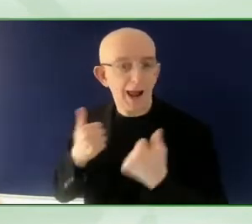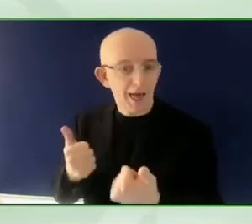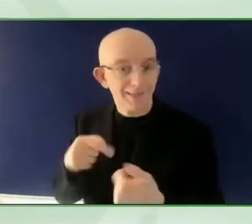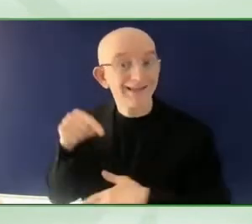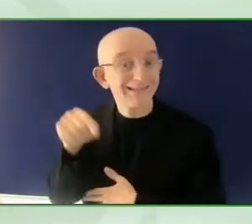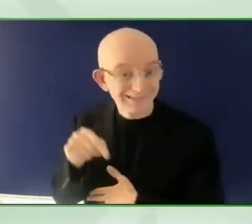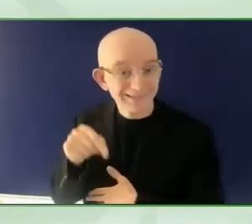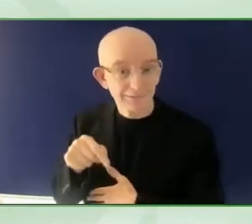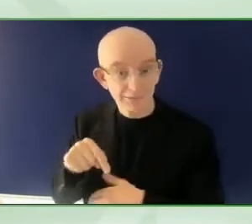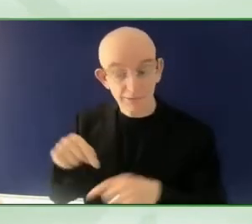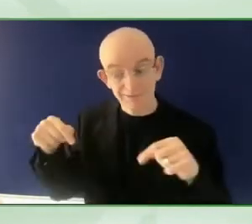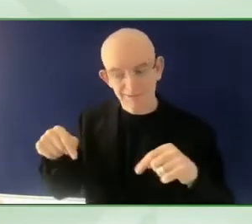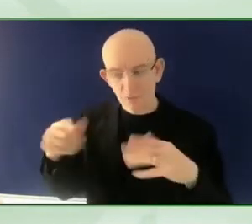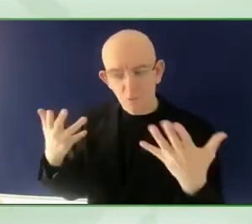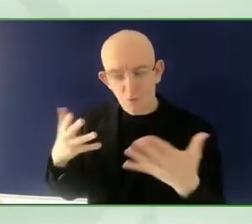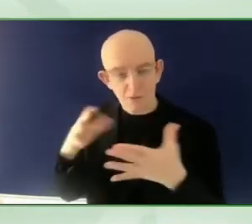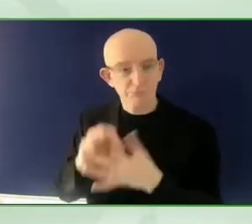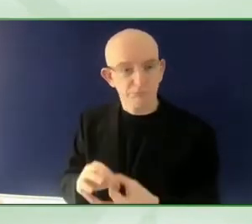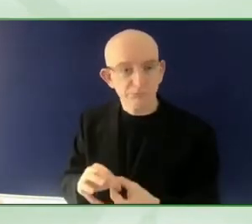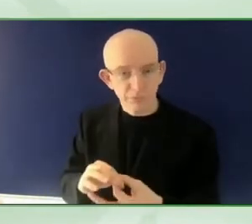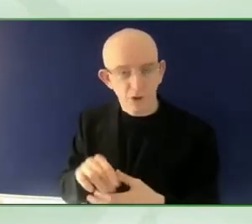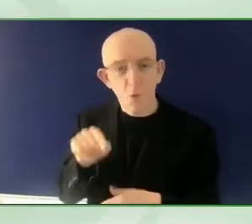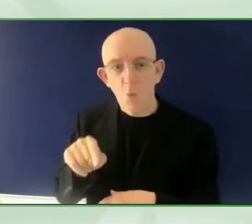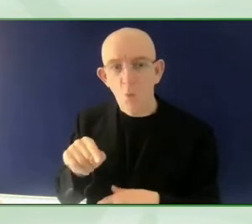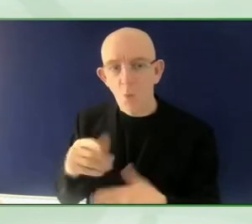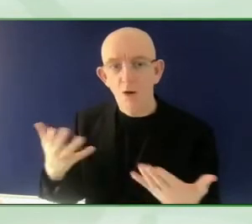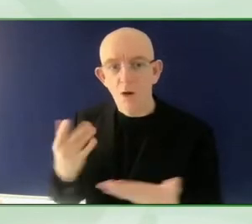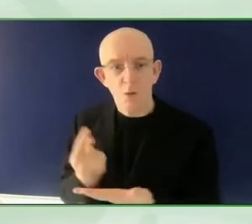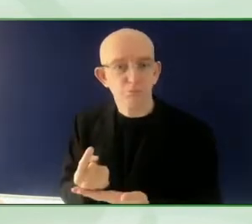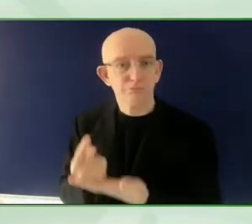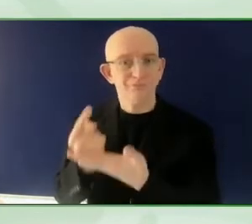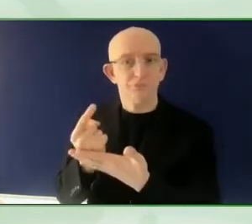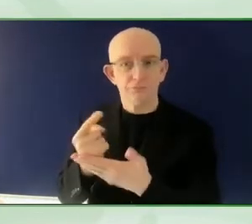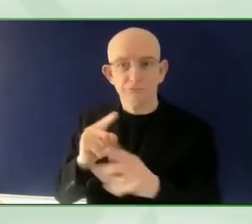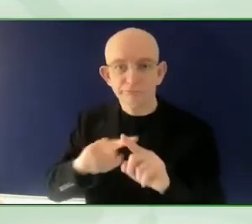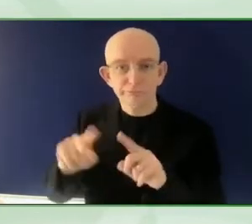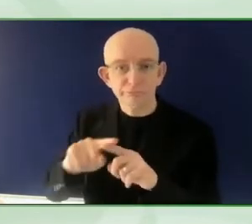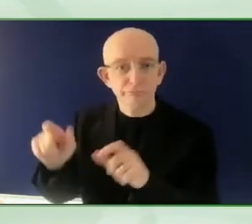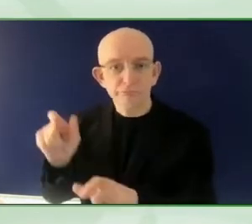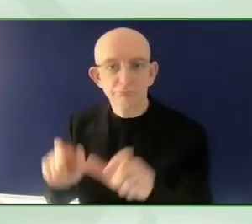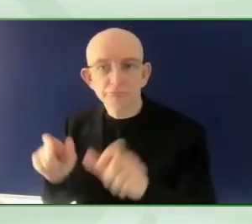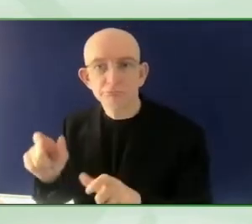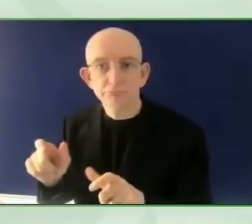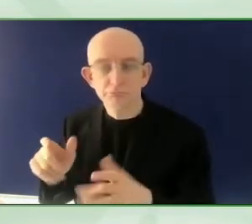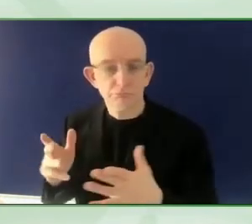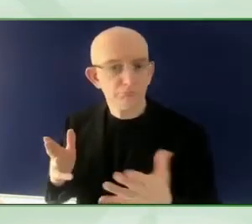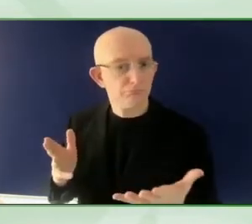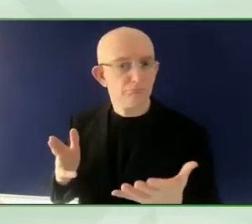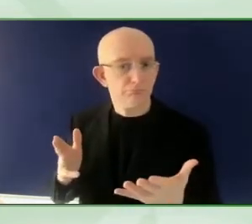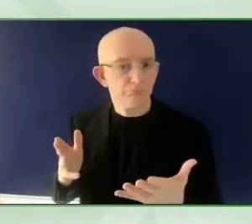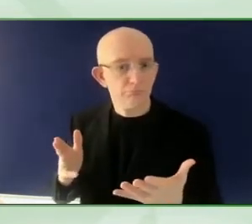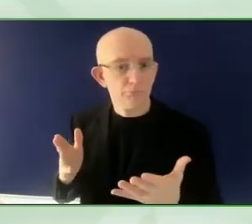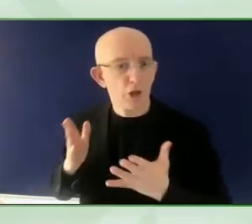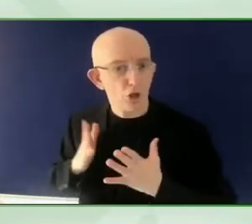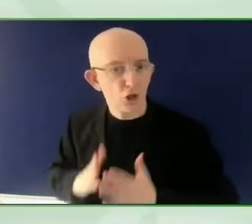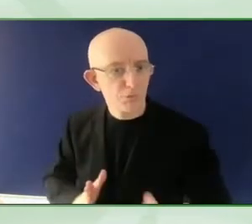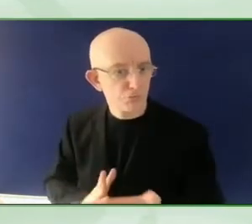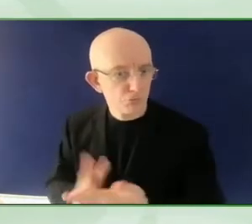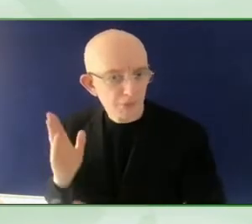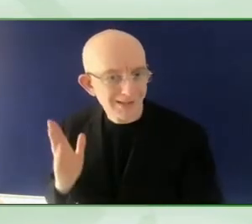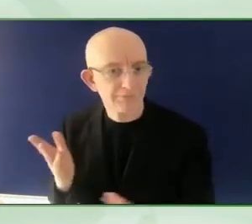that's another, another important element. And if I can, if I can close with one more detail,